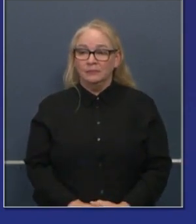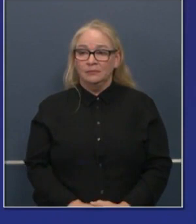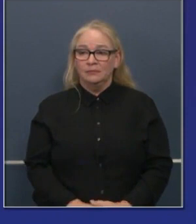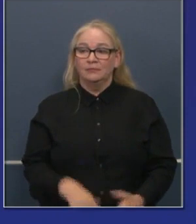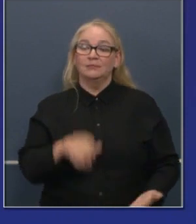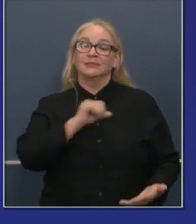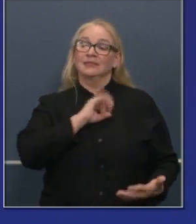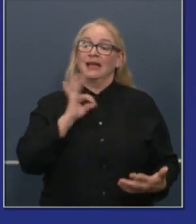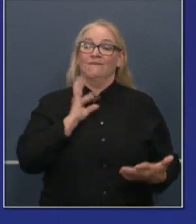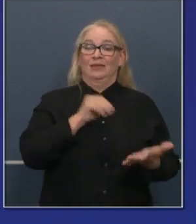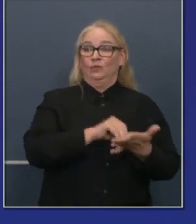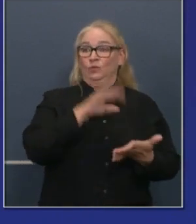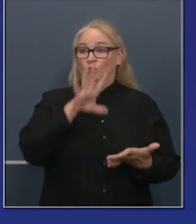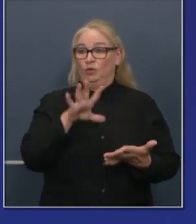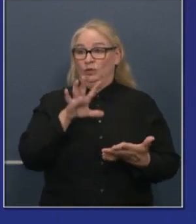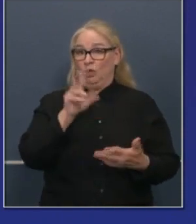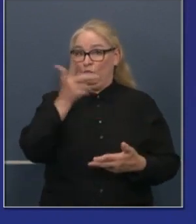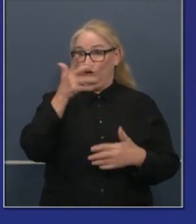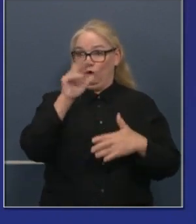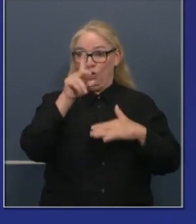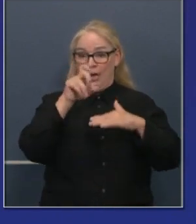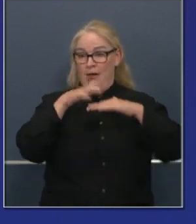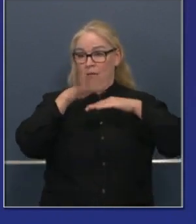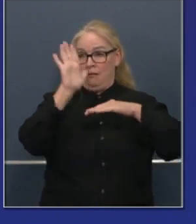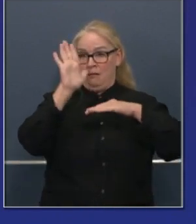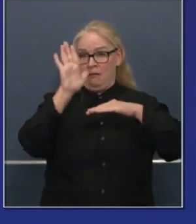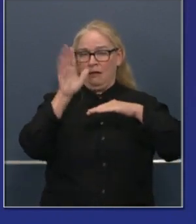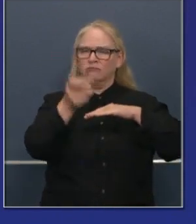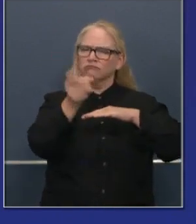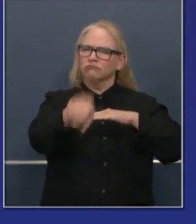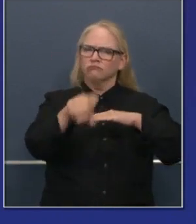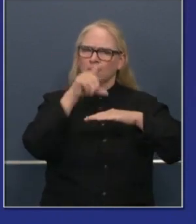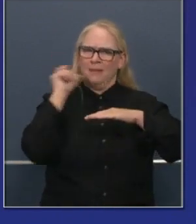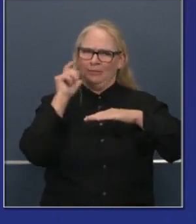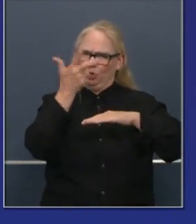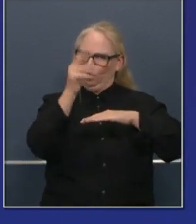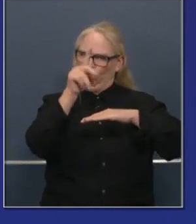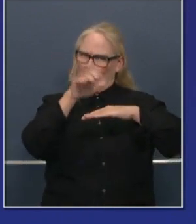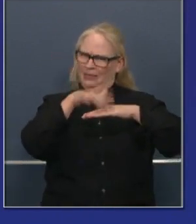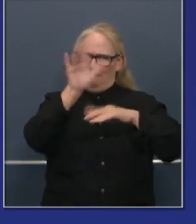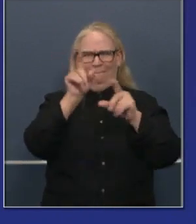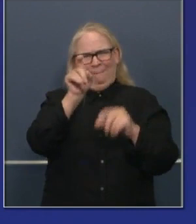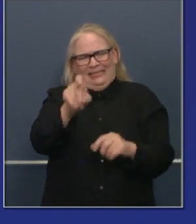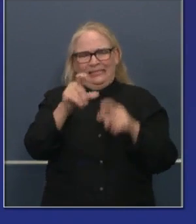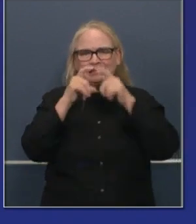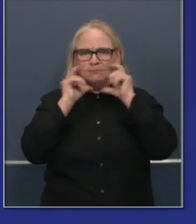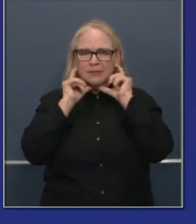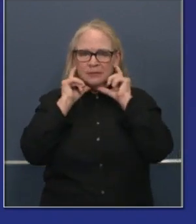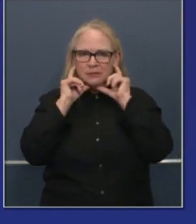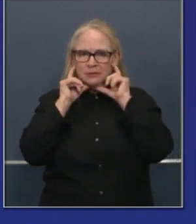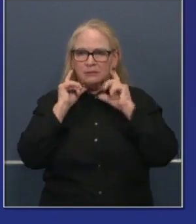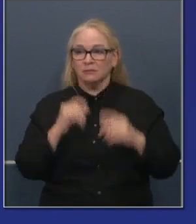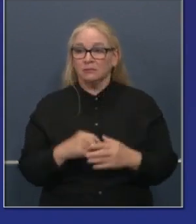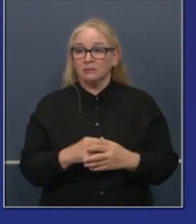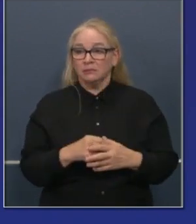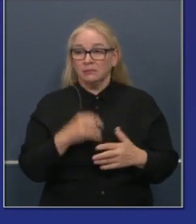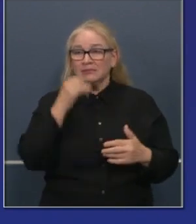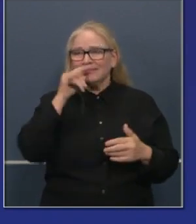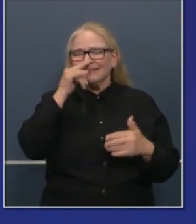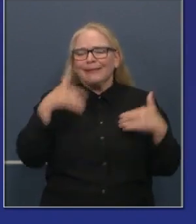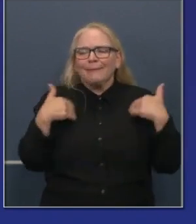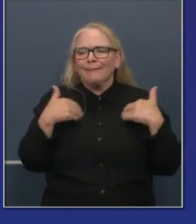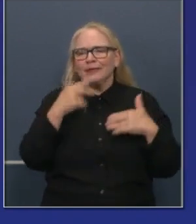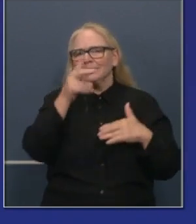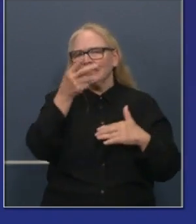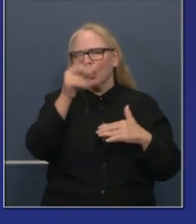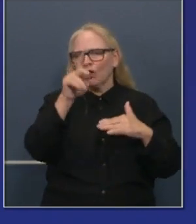must wear masks. Students in the second grade or below, we strongly encourage wearing masks and face